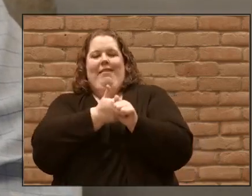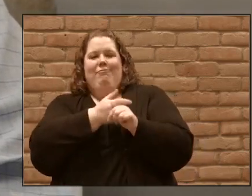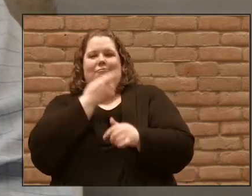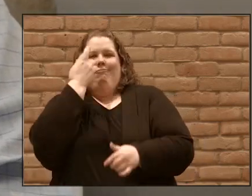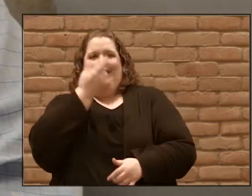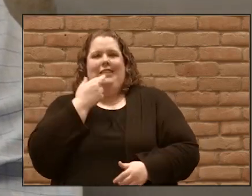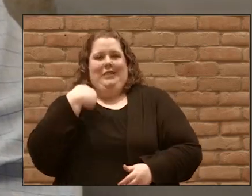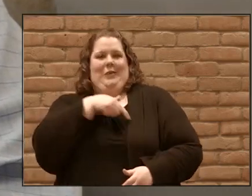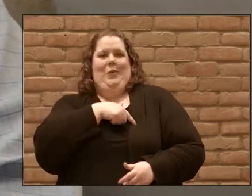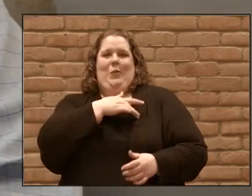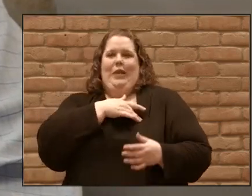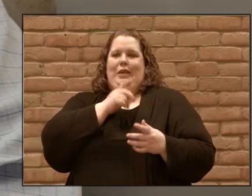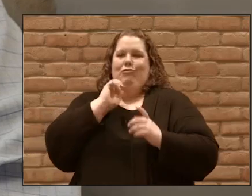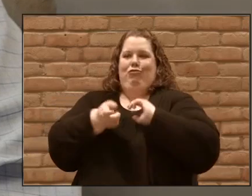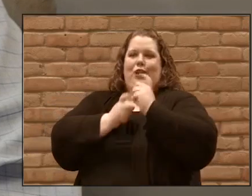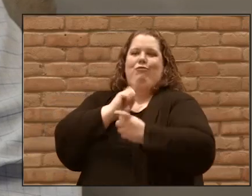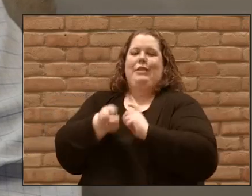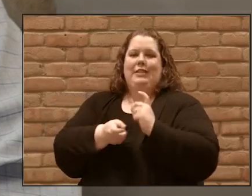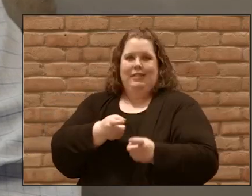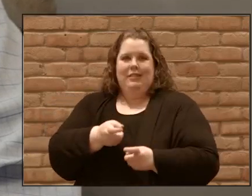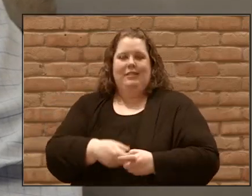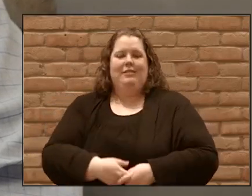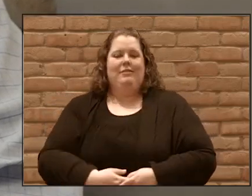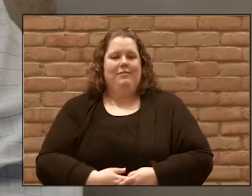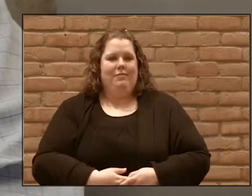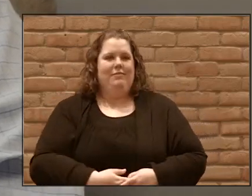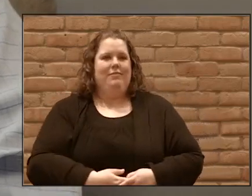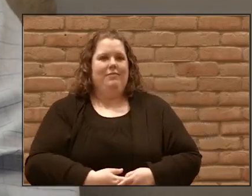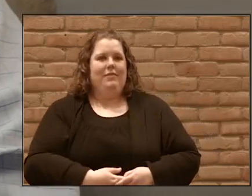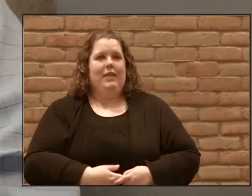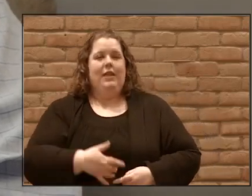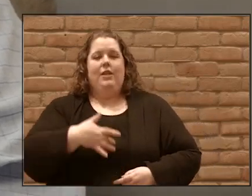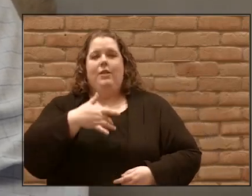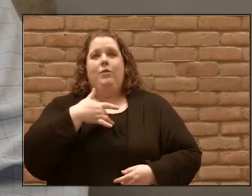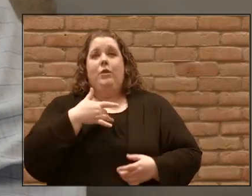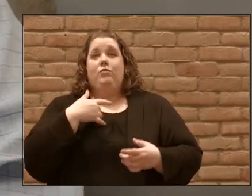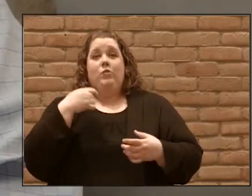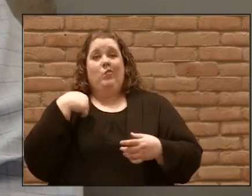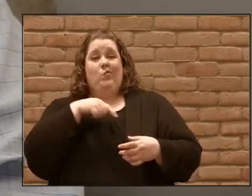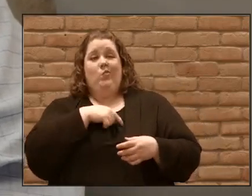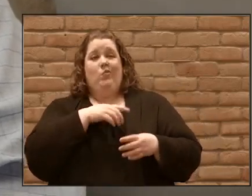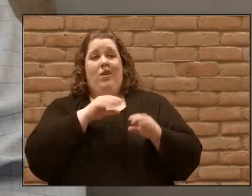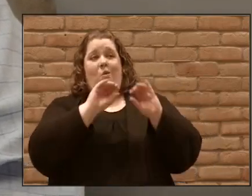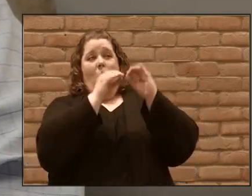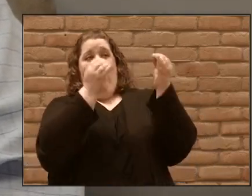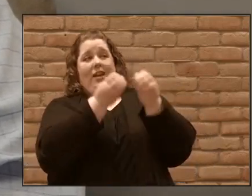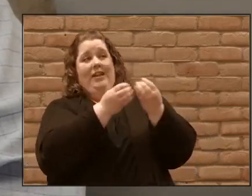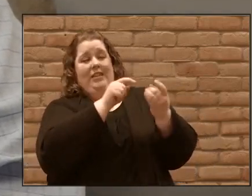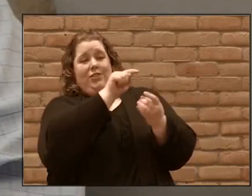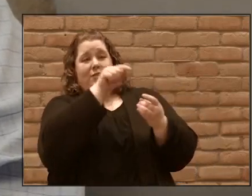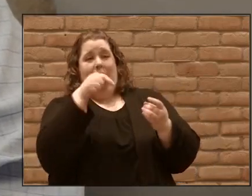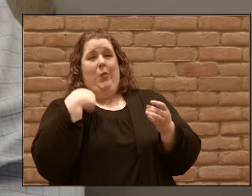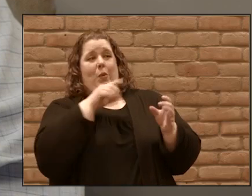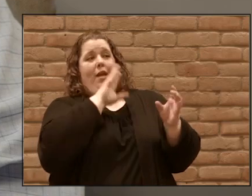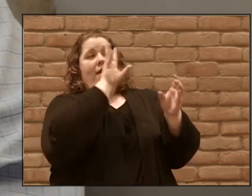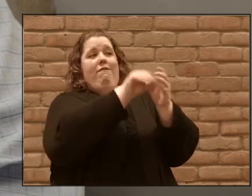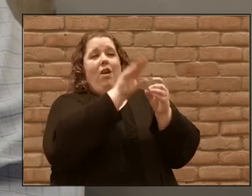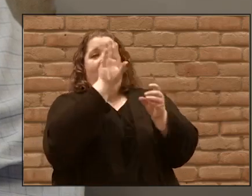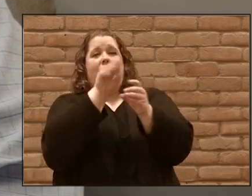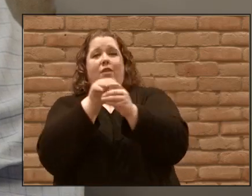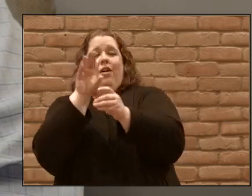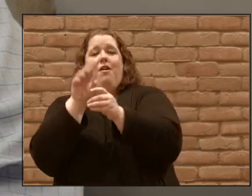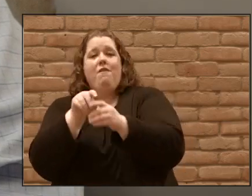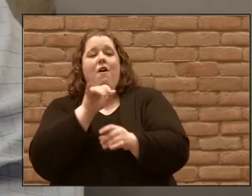we've been blessed in certain ways to get involved with certain organizations that you see